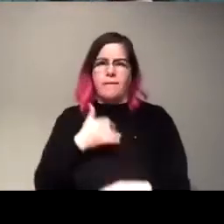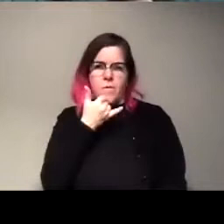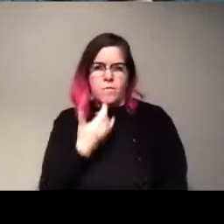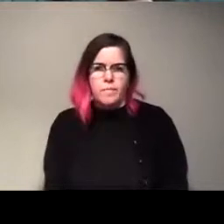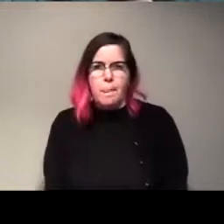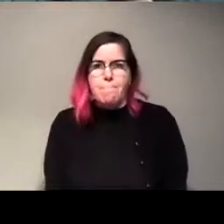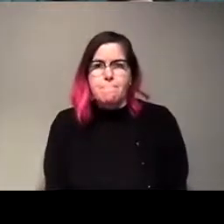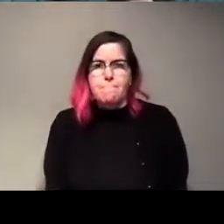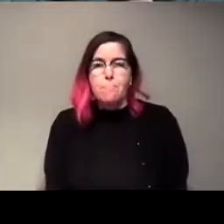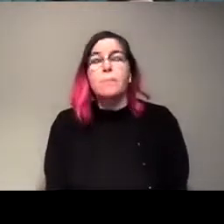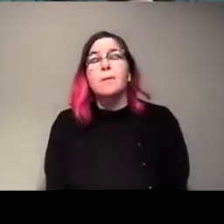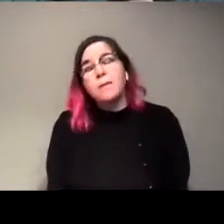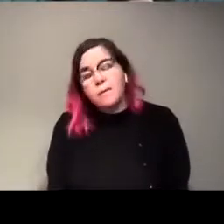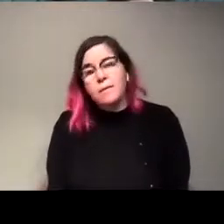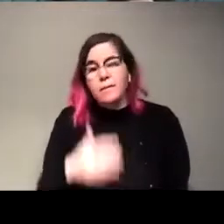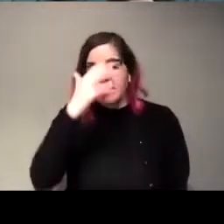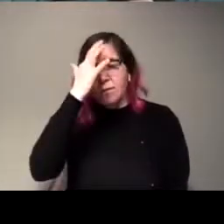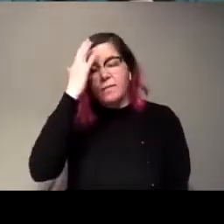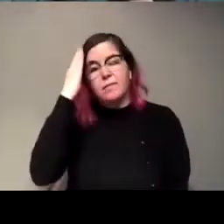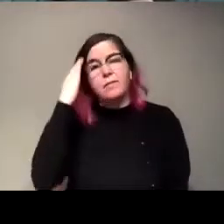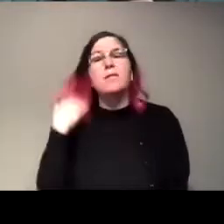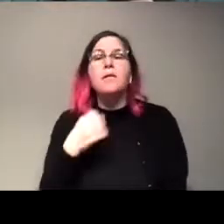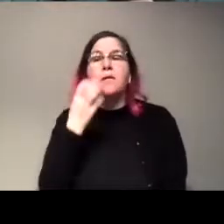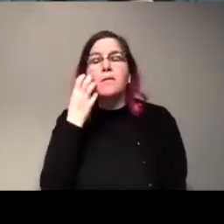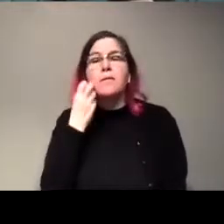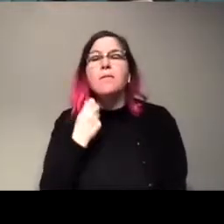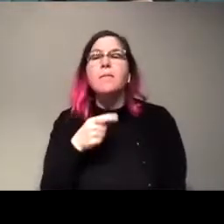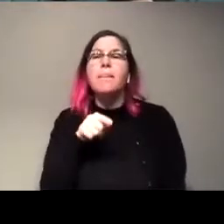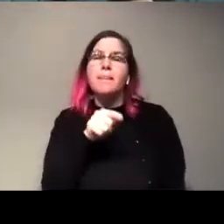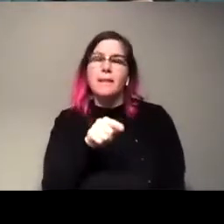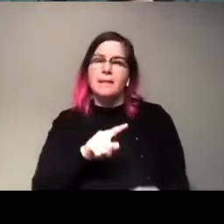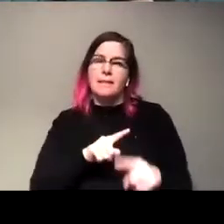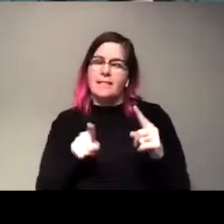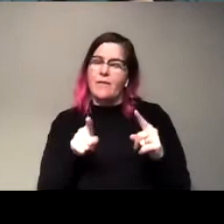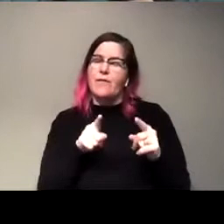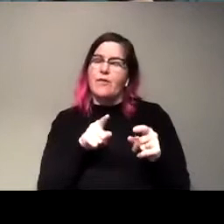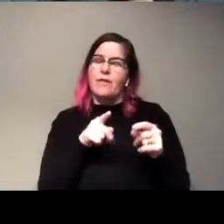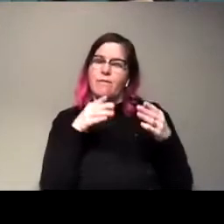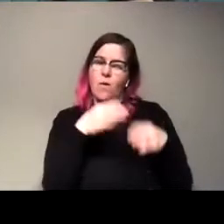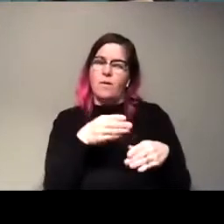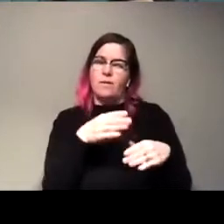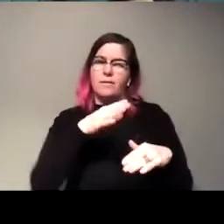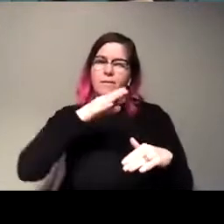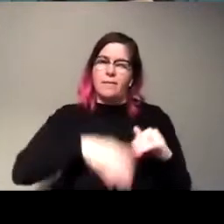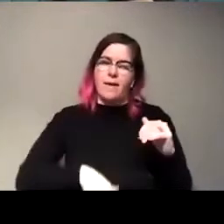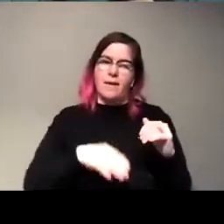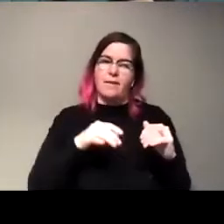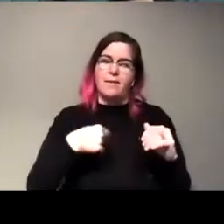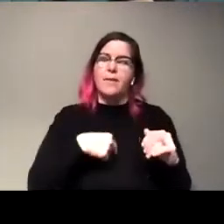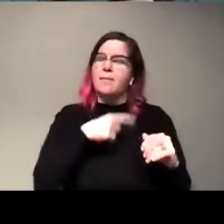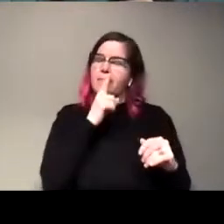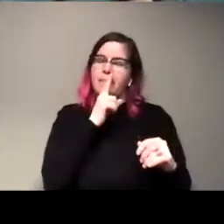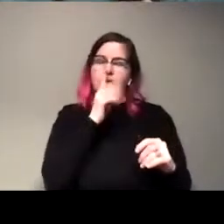Well, I mean, you're, so this is like sort of a different area from like, so we're not directly generating